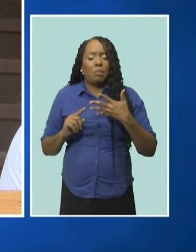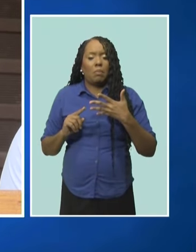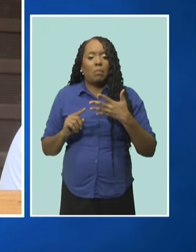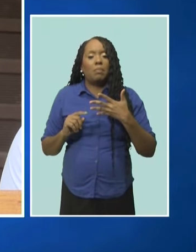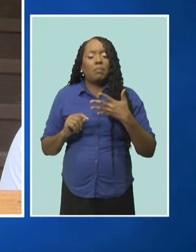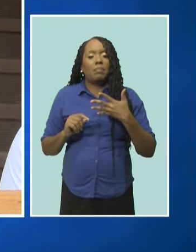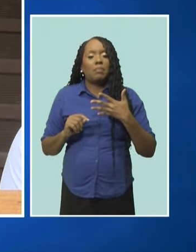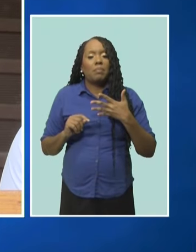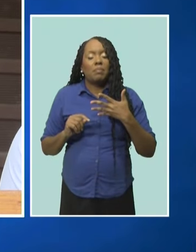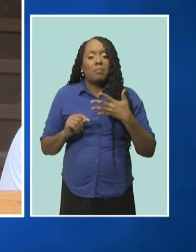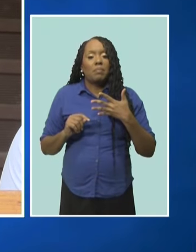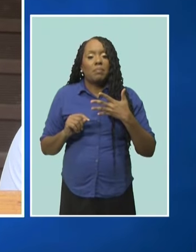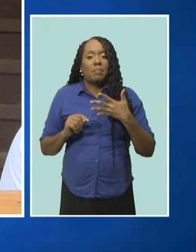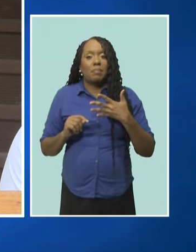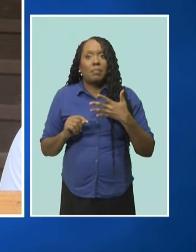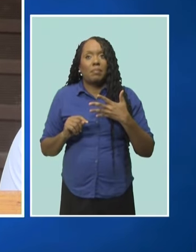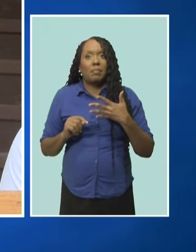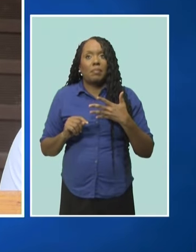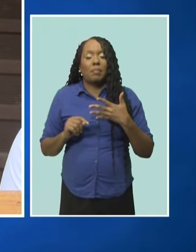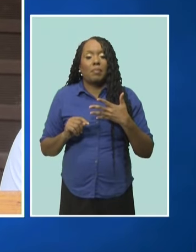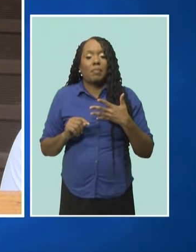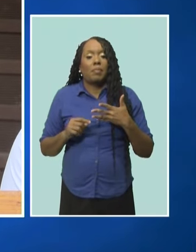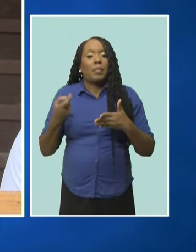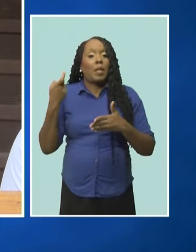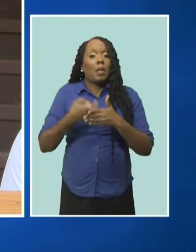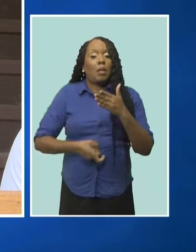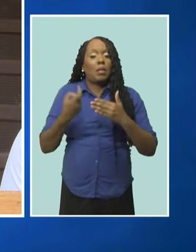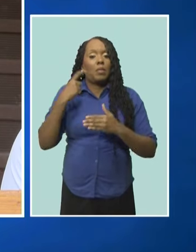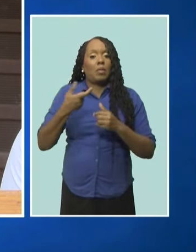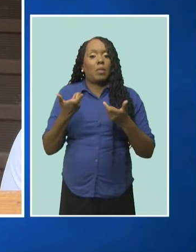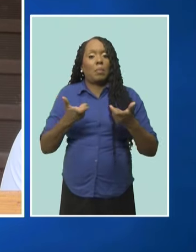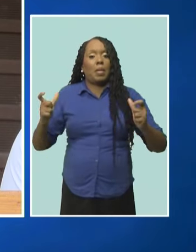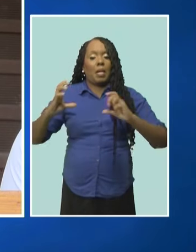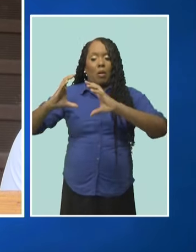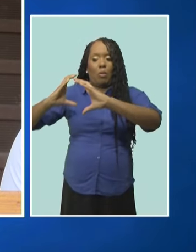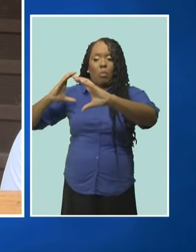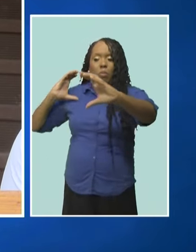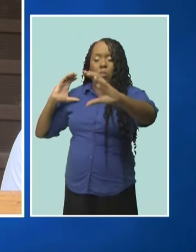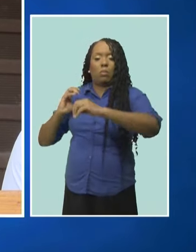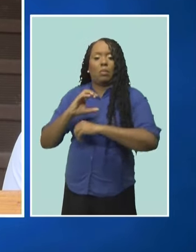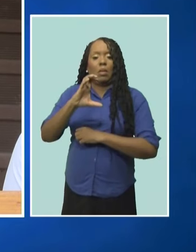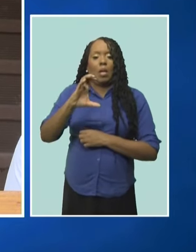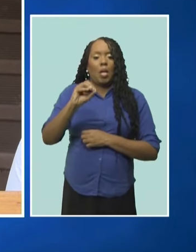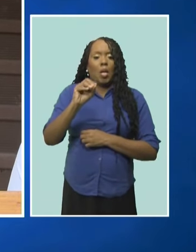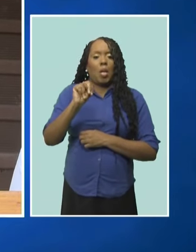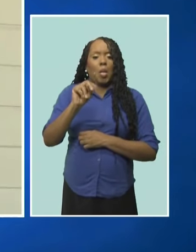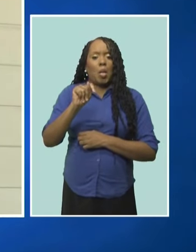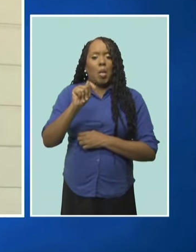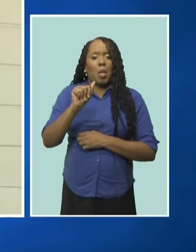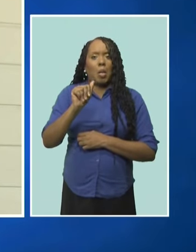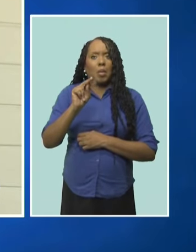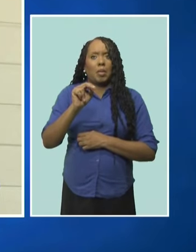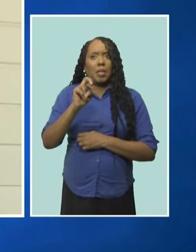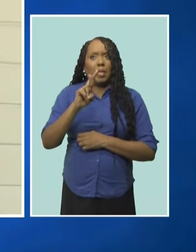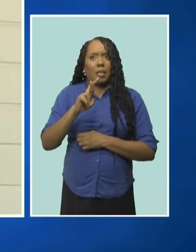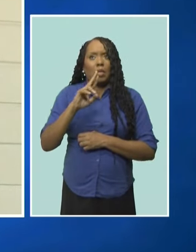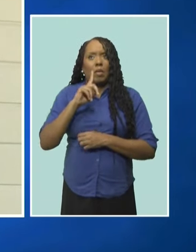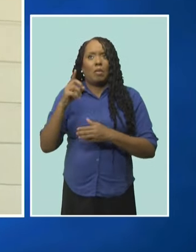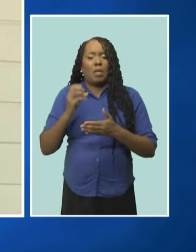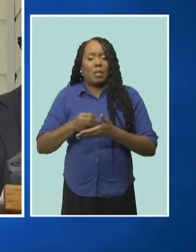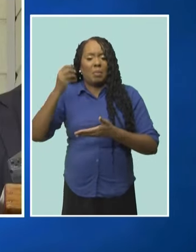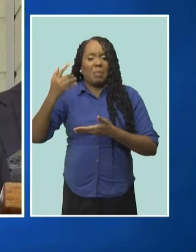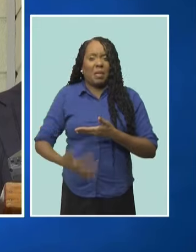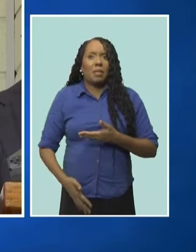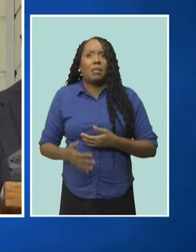dramatic costs increase of containers for global shipping. As a result, the project was affected by a four-times